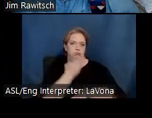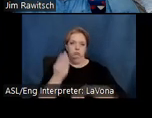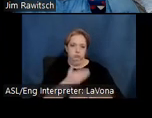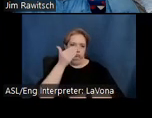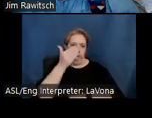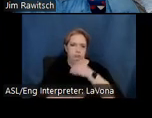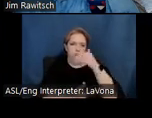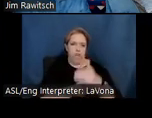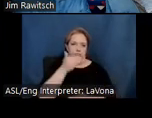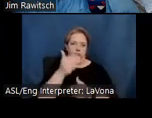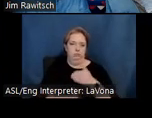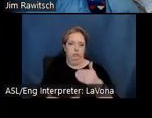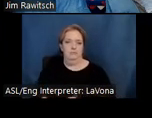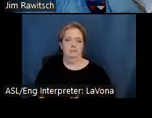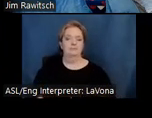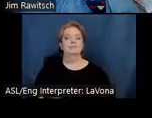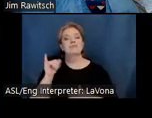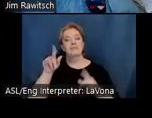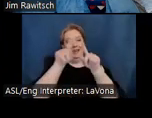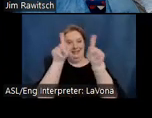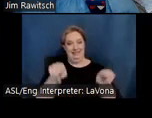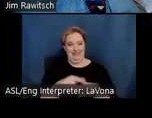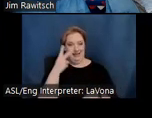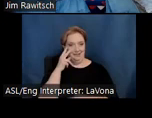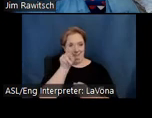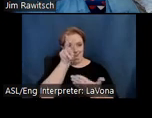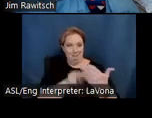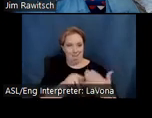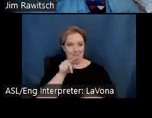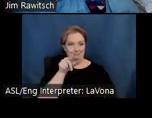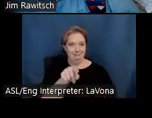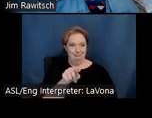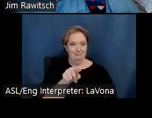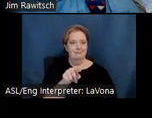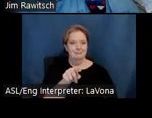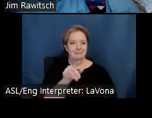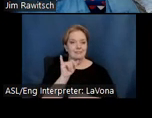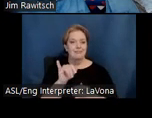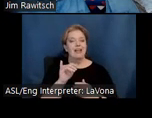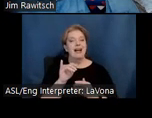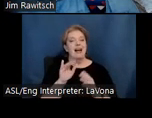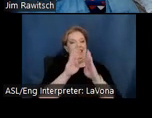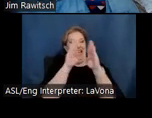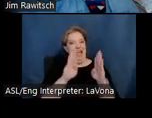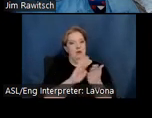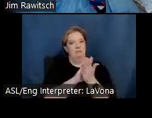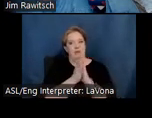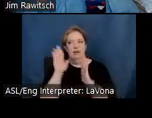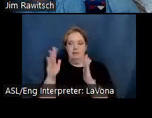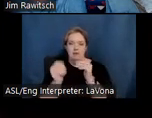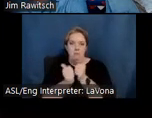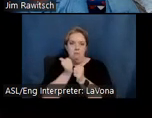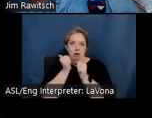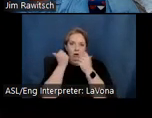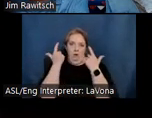As the sign suggests here, the house in many ways became Sam's most ambitious woodworking